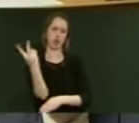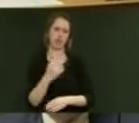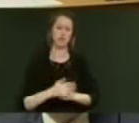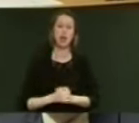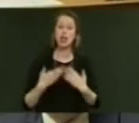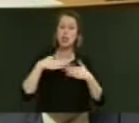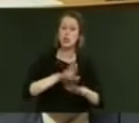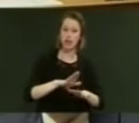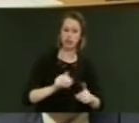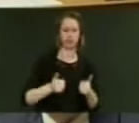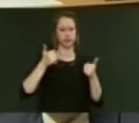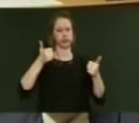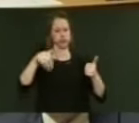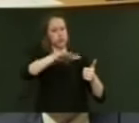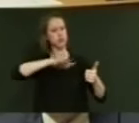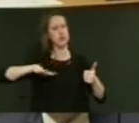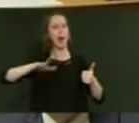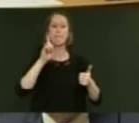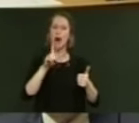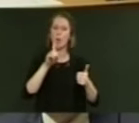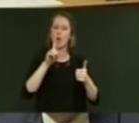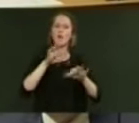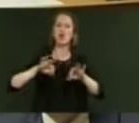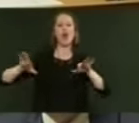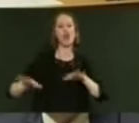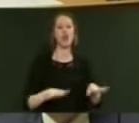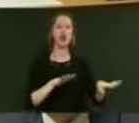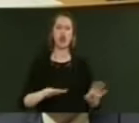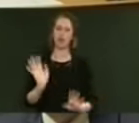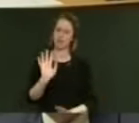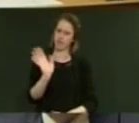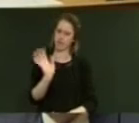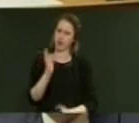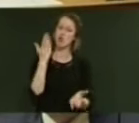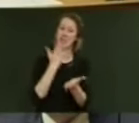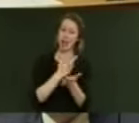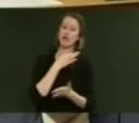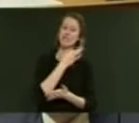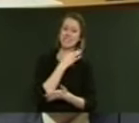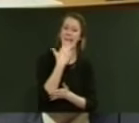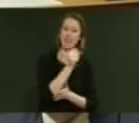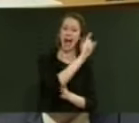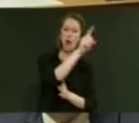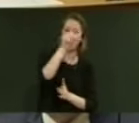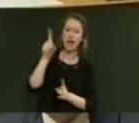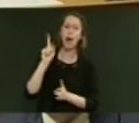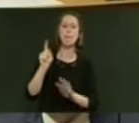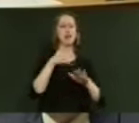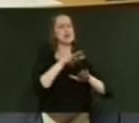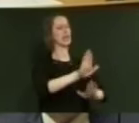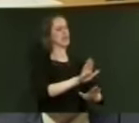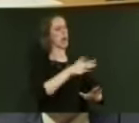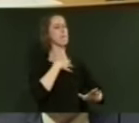New Zealand is in good shape, but we are not complacent. There are very real risks in the world, but New Zealand is much